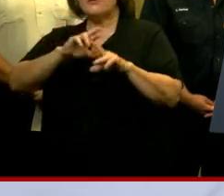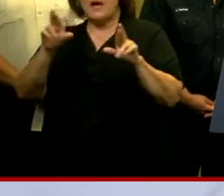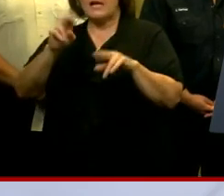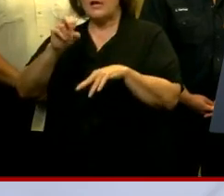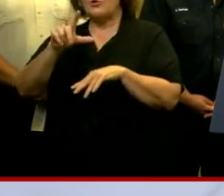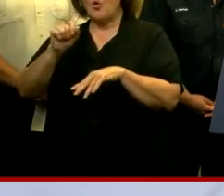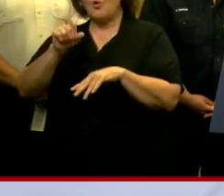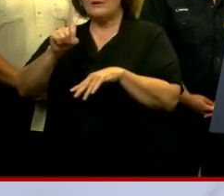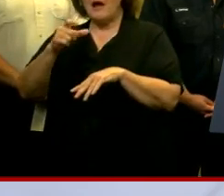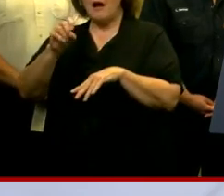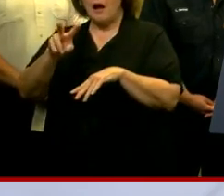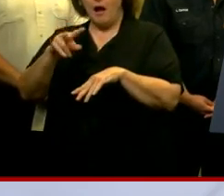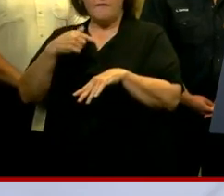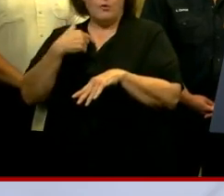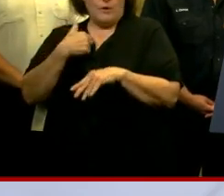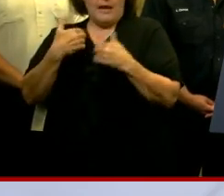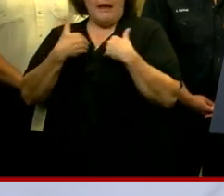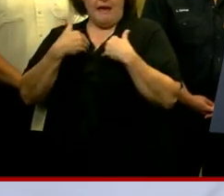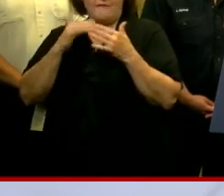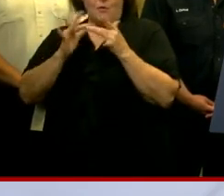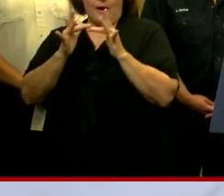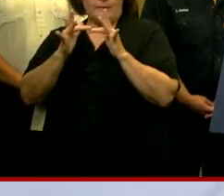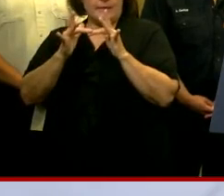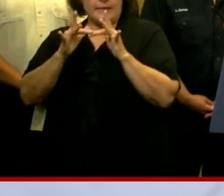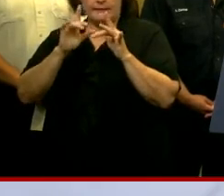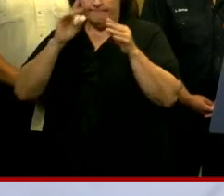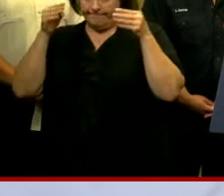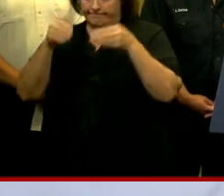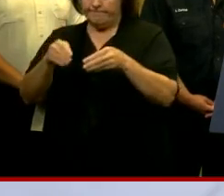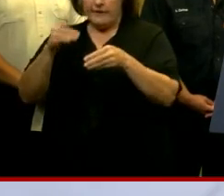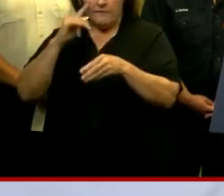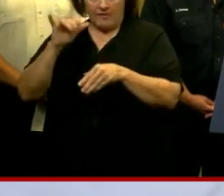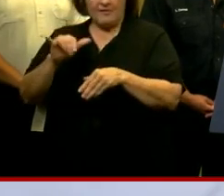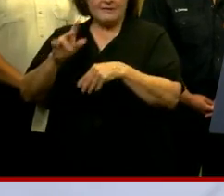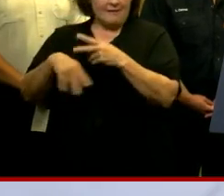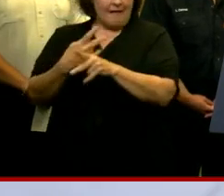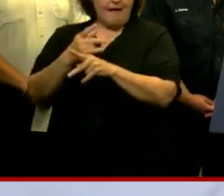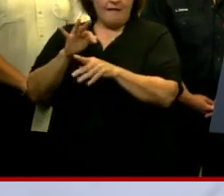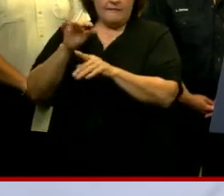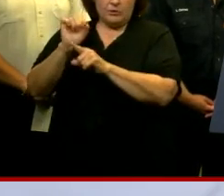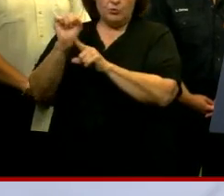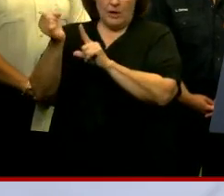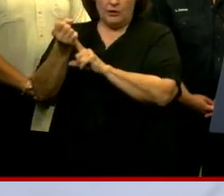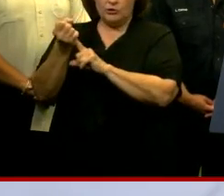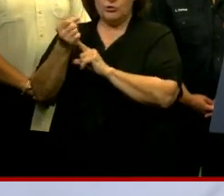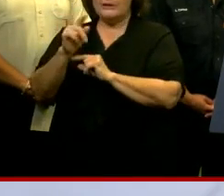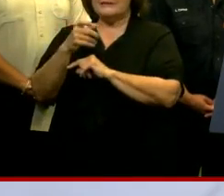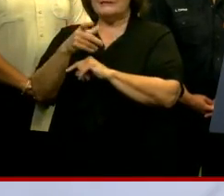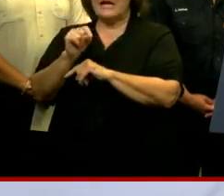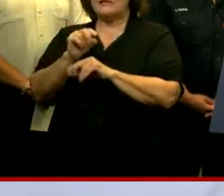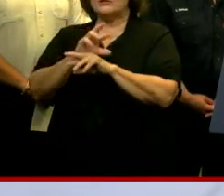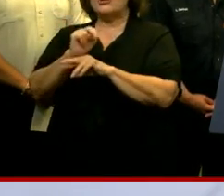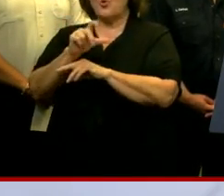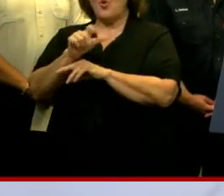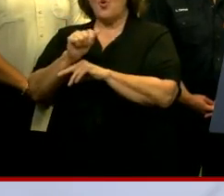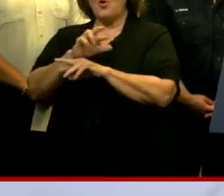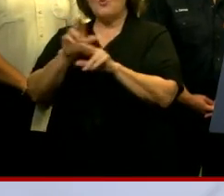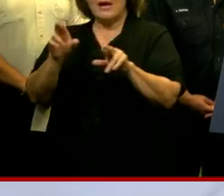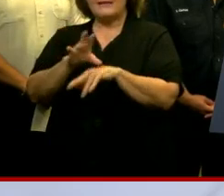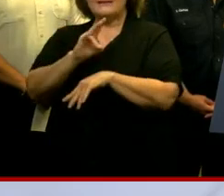.nola.gov. We have an entire website dedicated to these types of situations. Text nolaready to